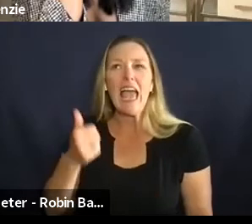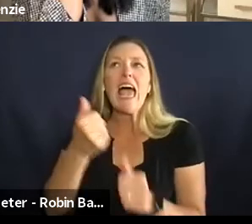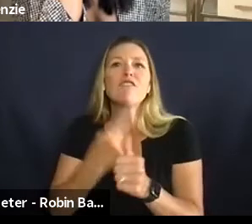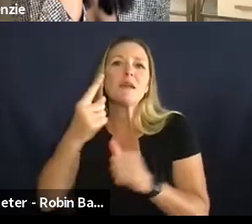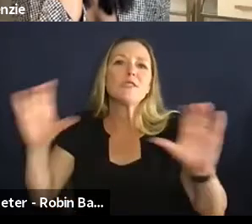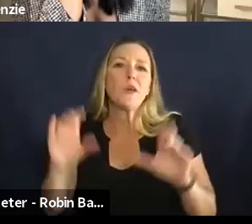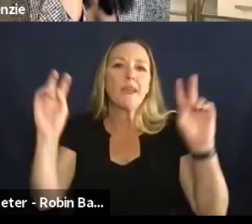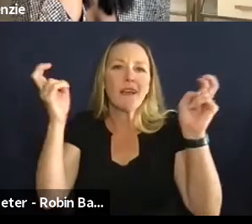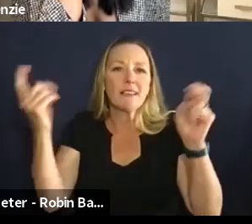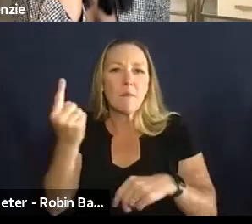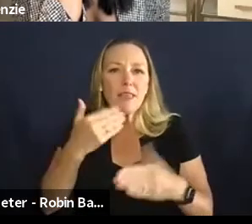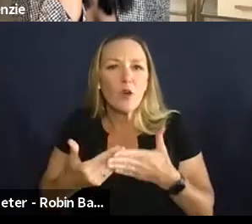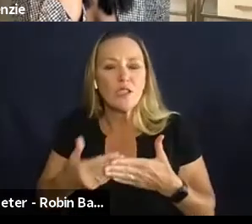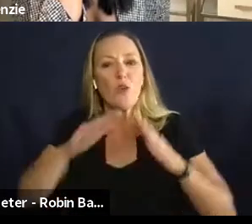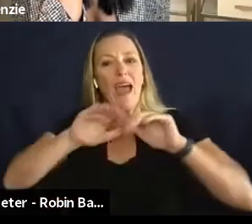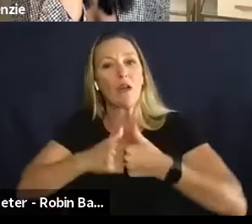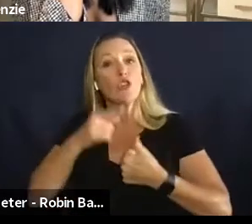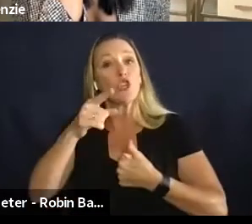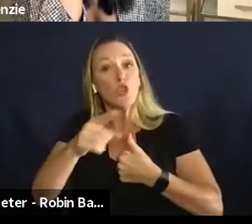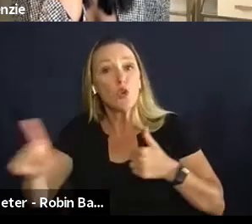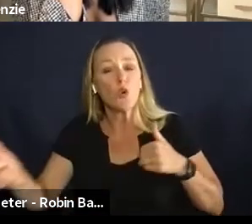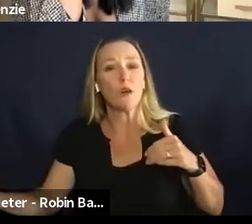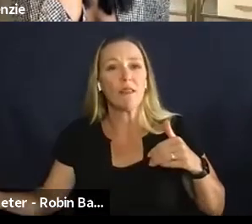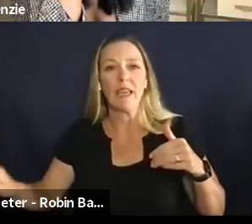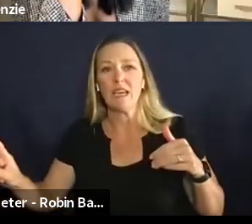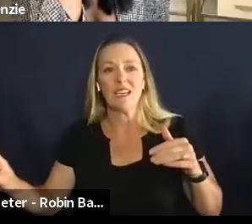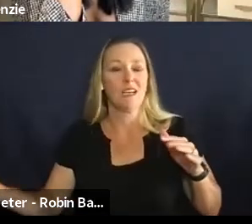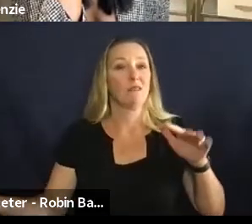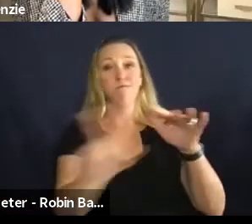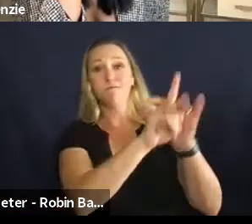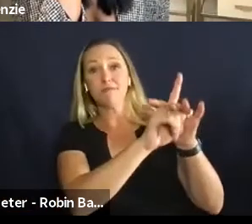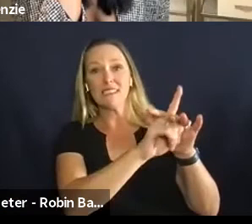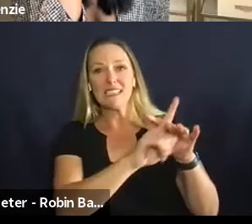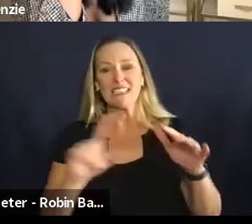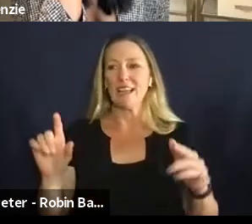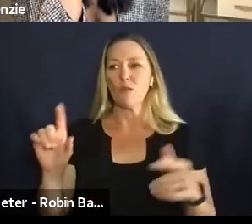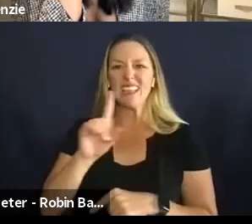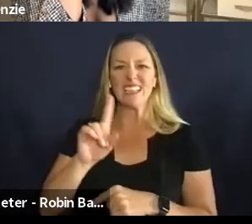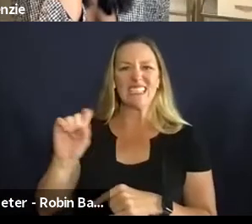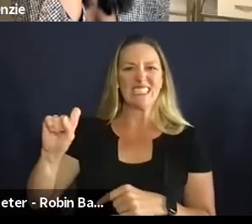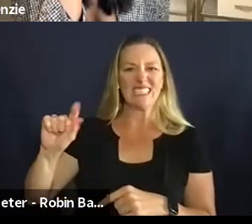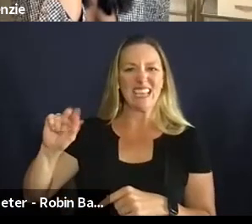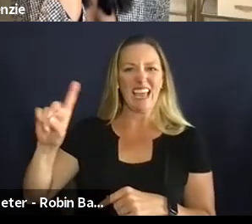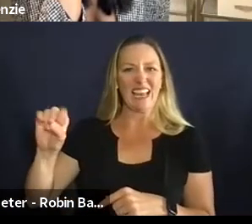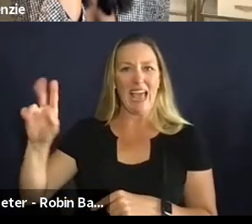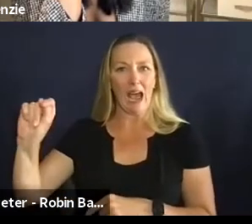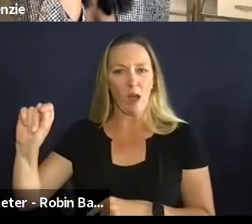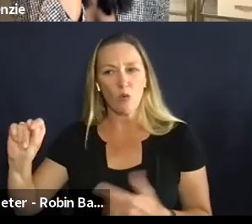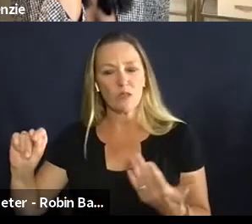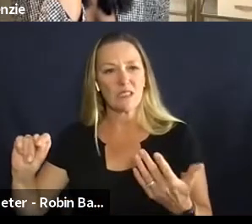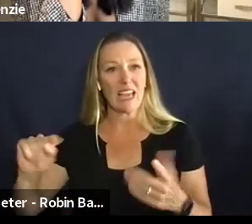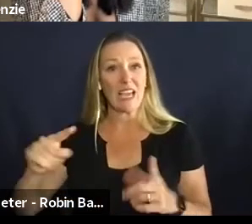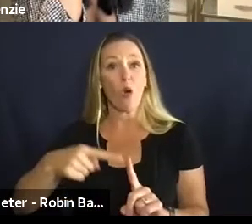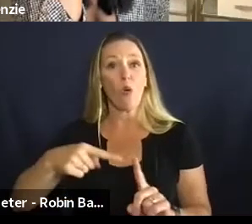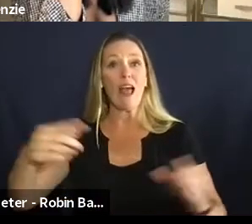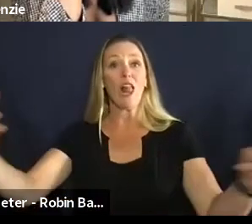good so how do you stand how do you suggest people stand out um and be seen in an authentic way that um